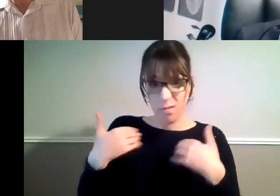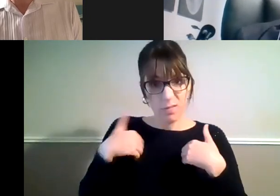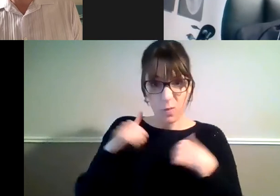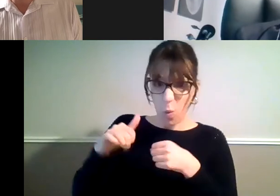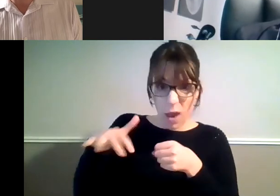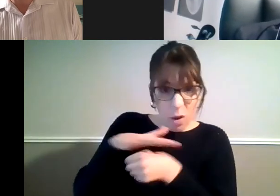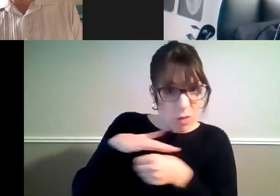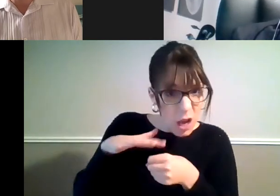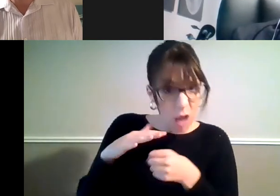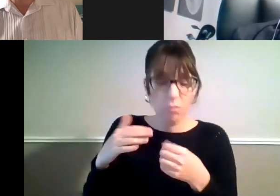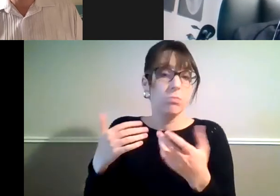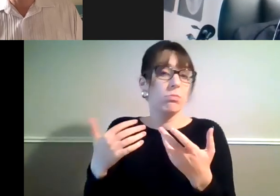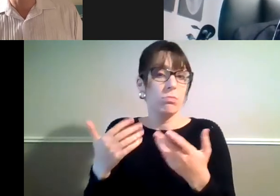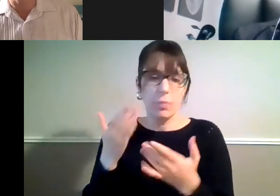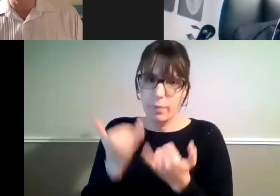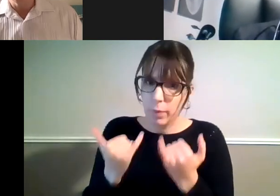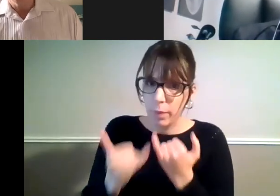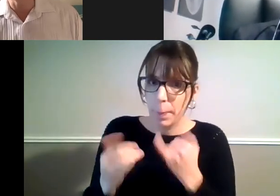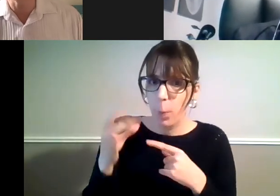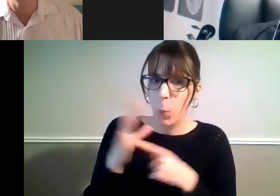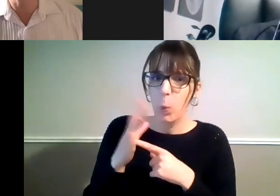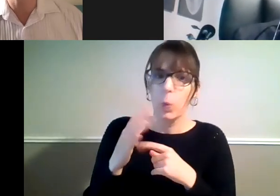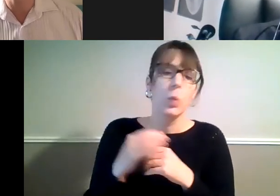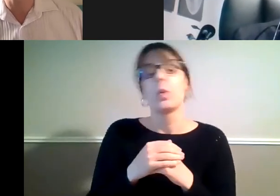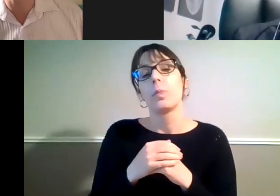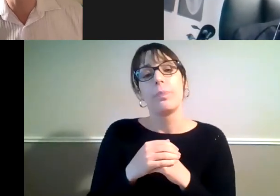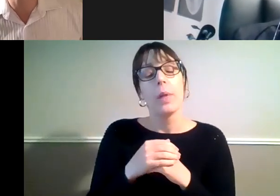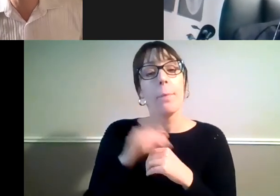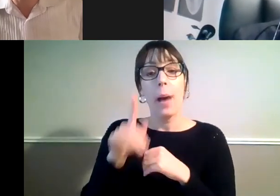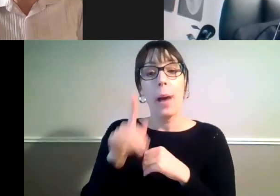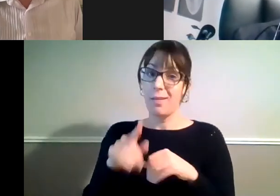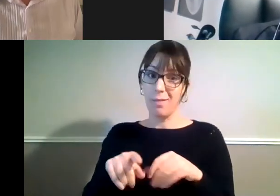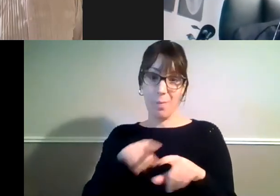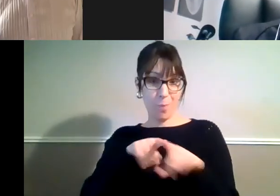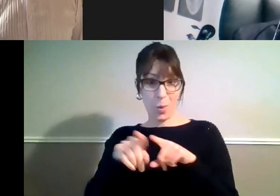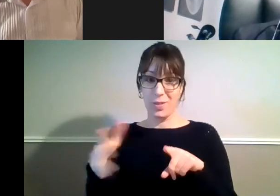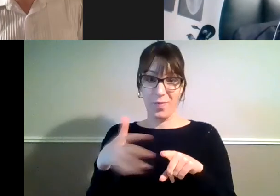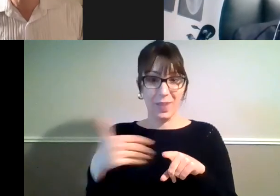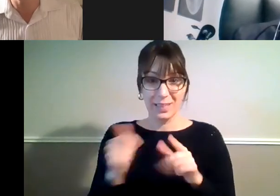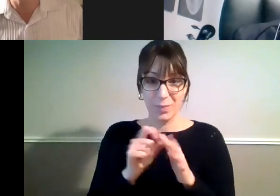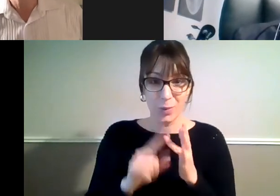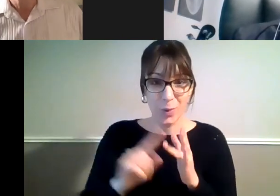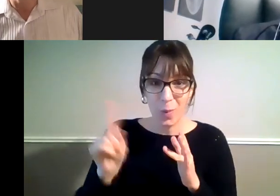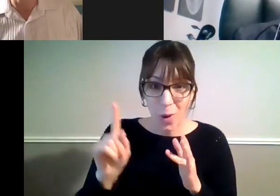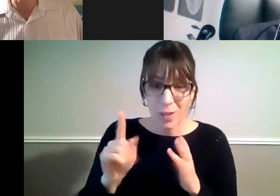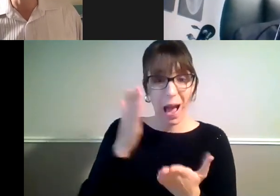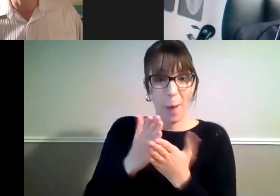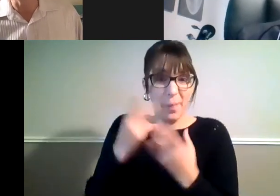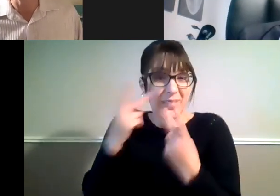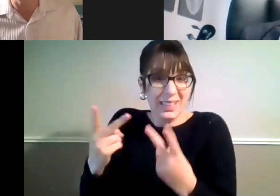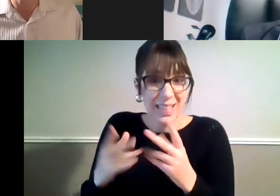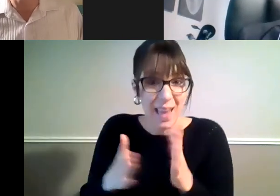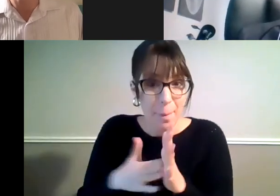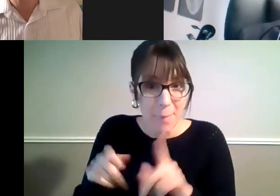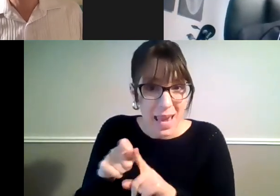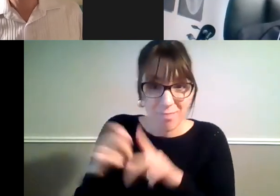And the thing that works the most effectively is going and sitting in an MP's office, whether you talk to them or whether you talk